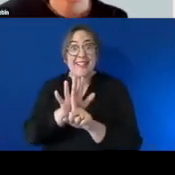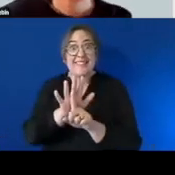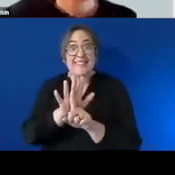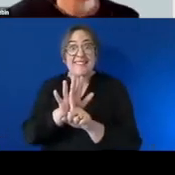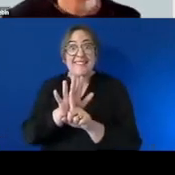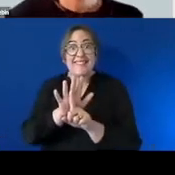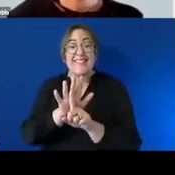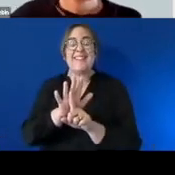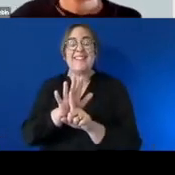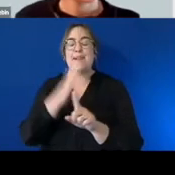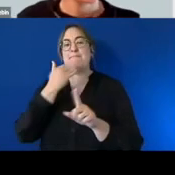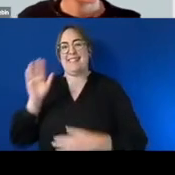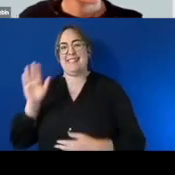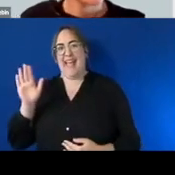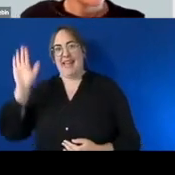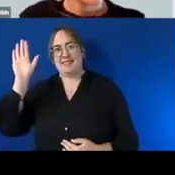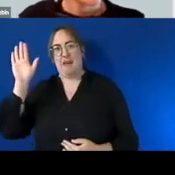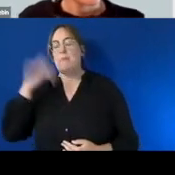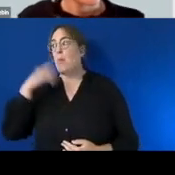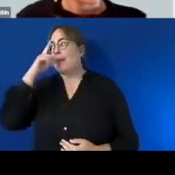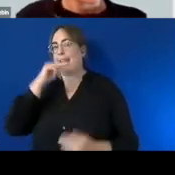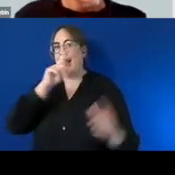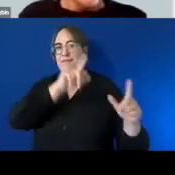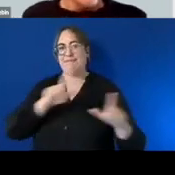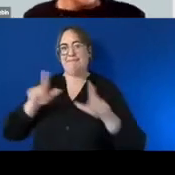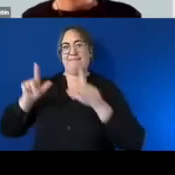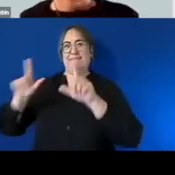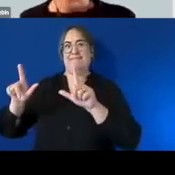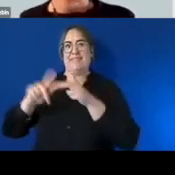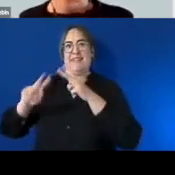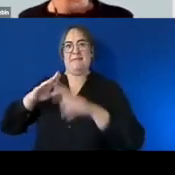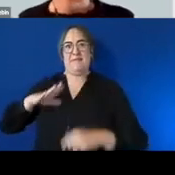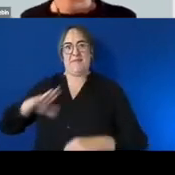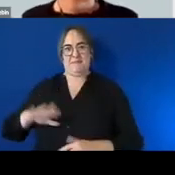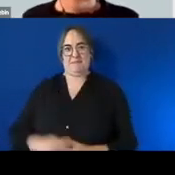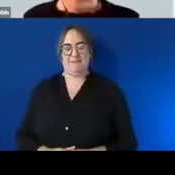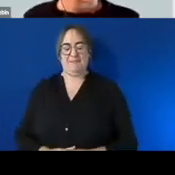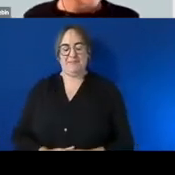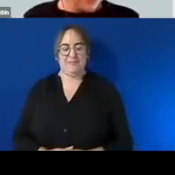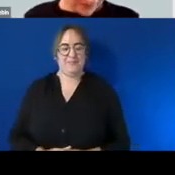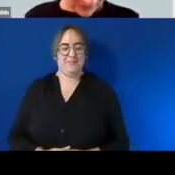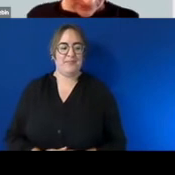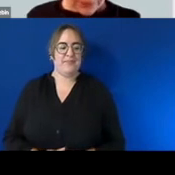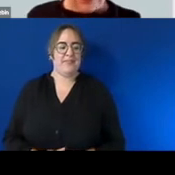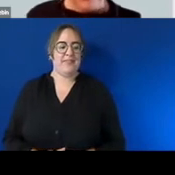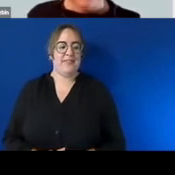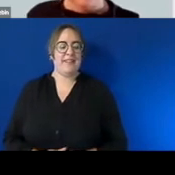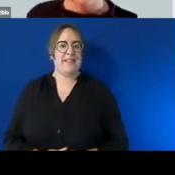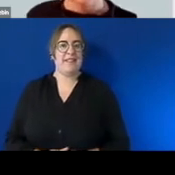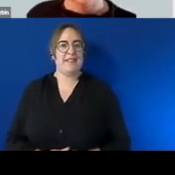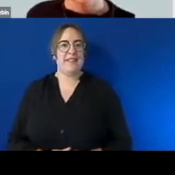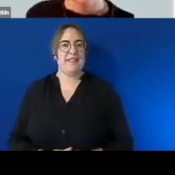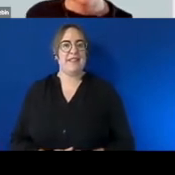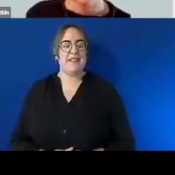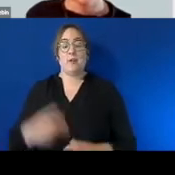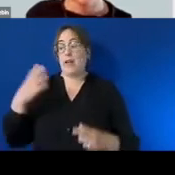guests um please raise your hands we we can do that um but while that's going on i just uh draw your attention to the last of